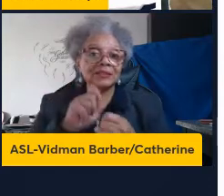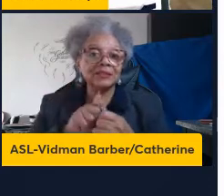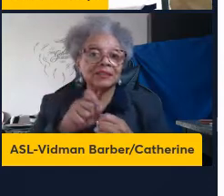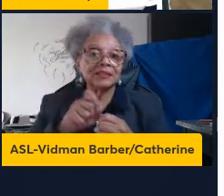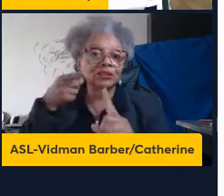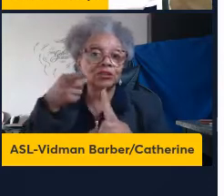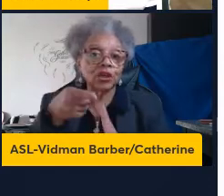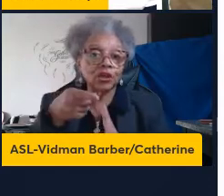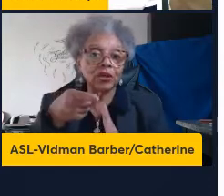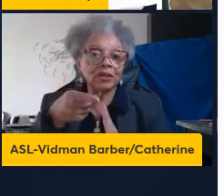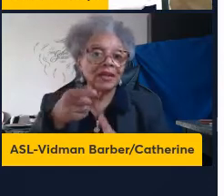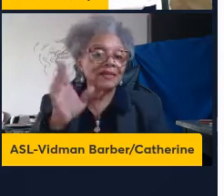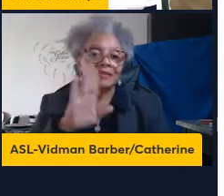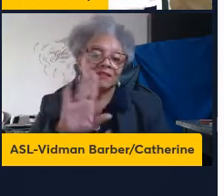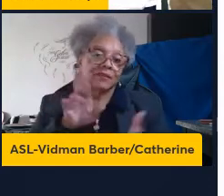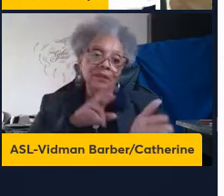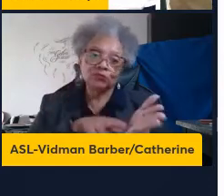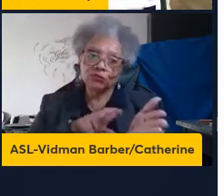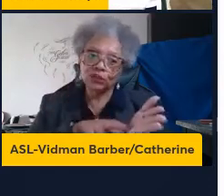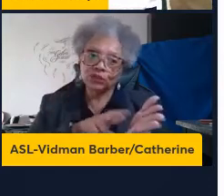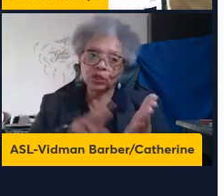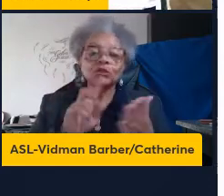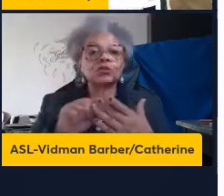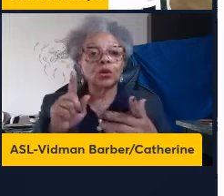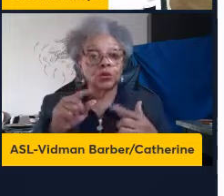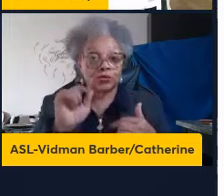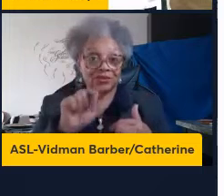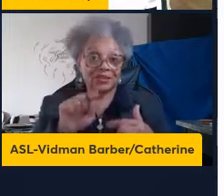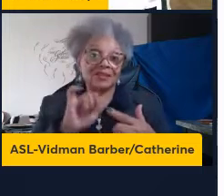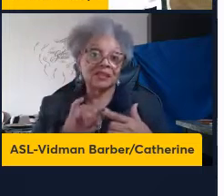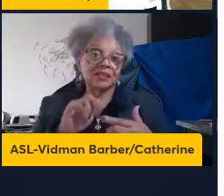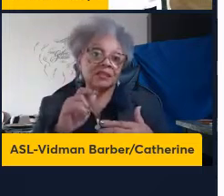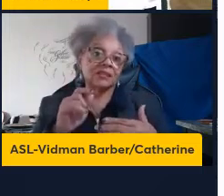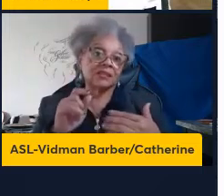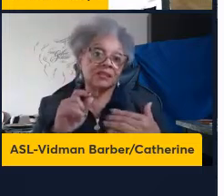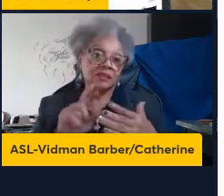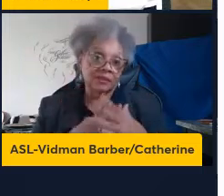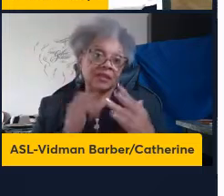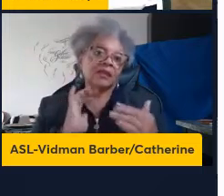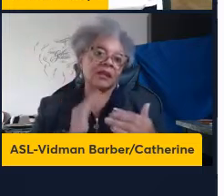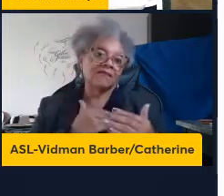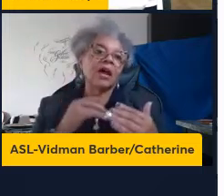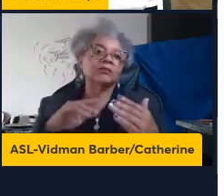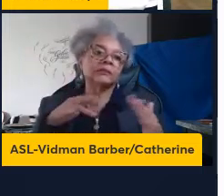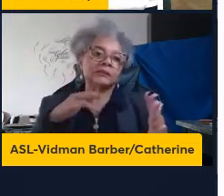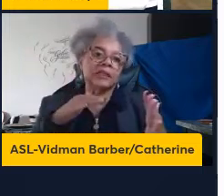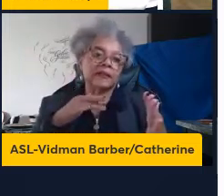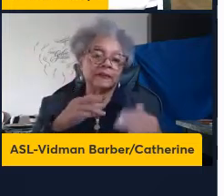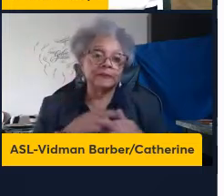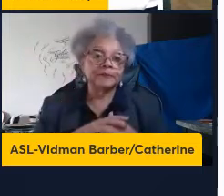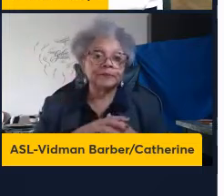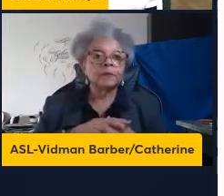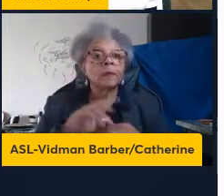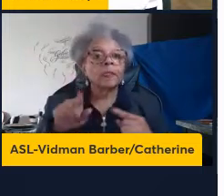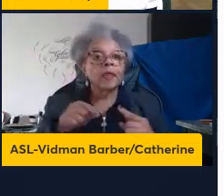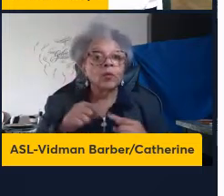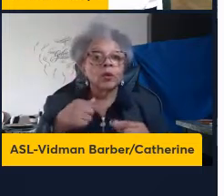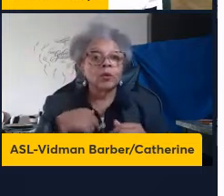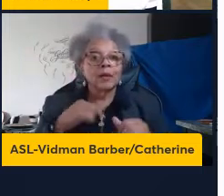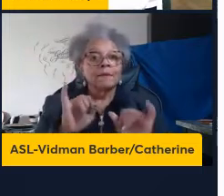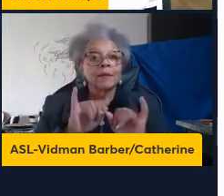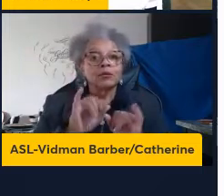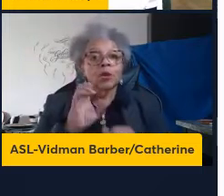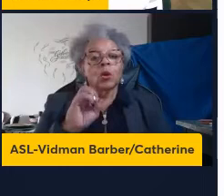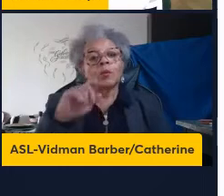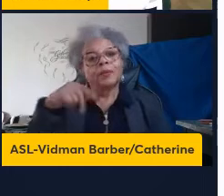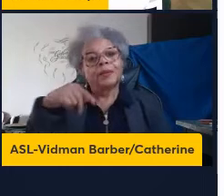looked into. And so this is the aims of our studies. So when we measure OPN